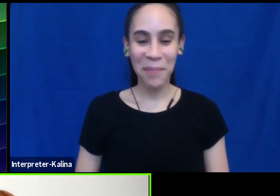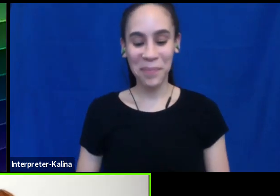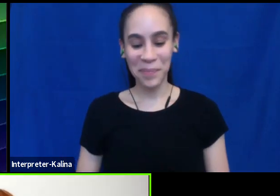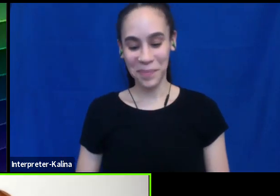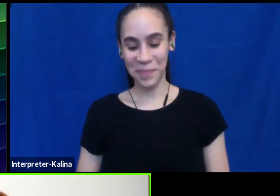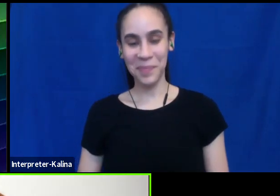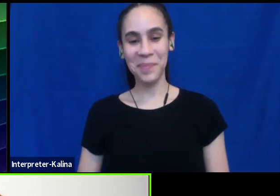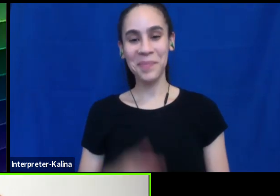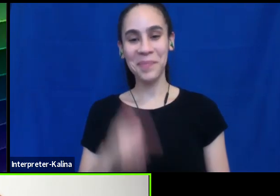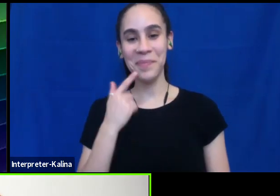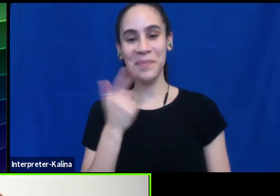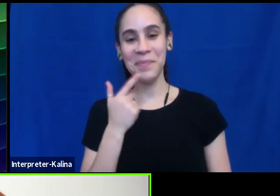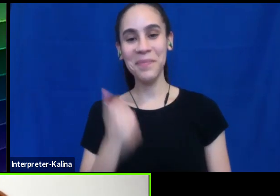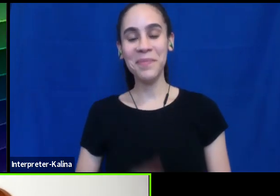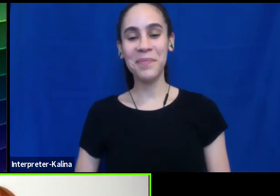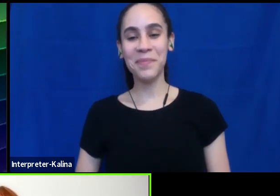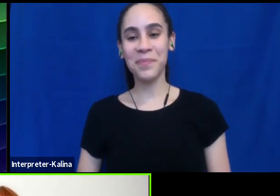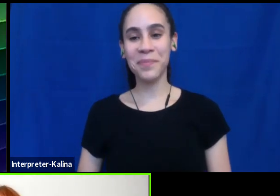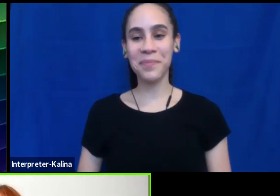Yeah. Um,